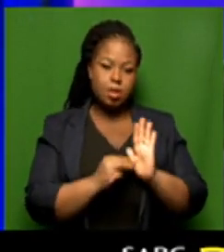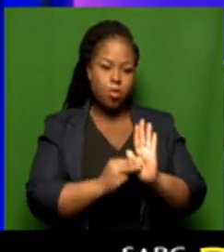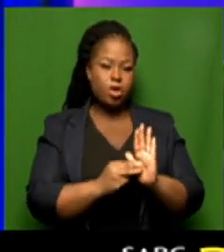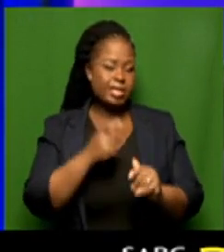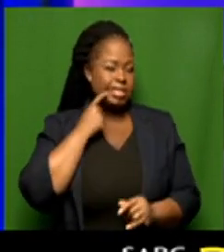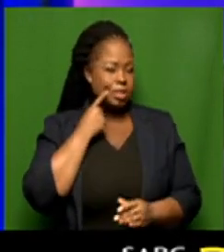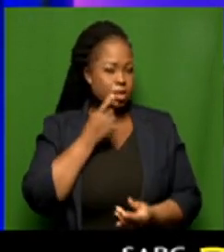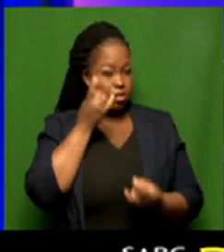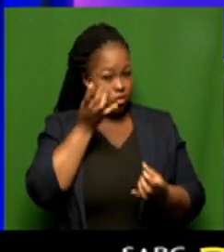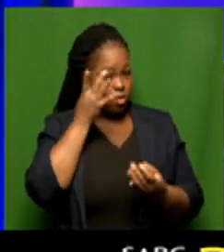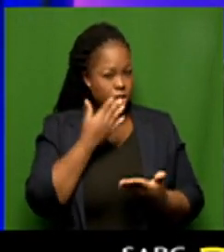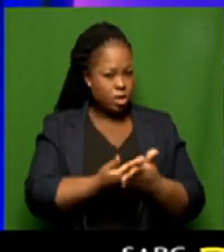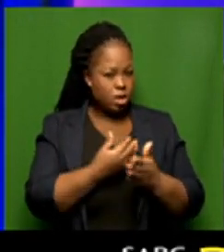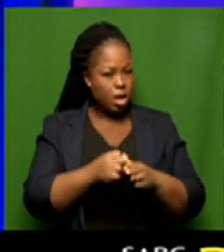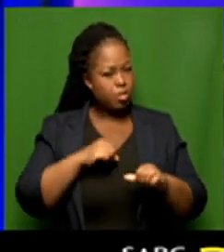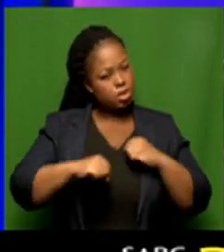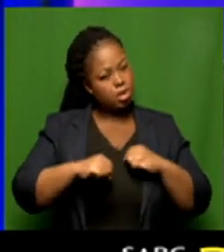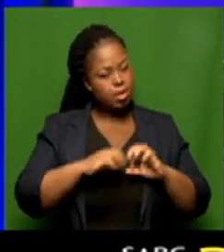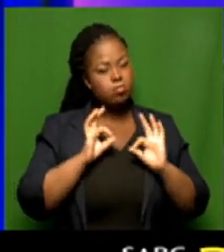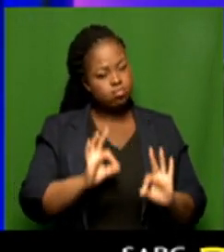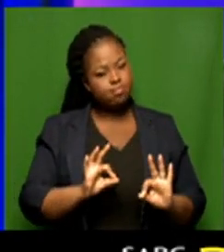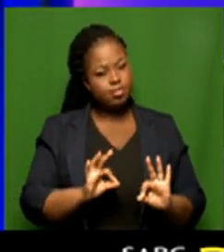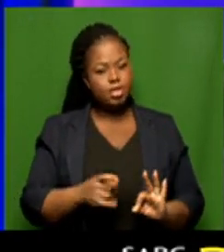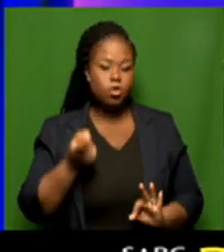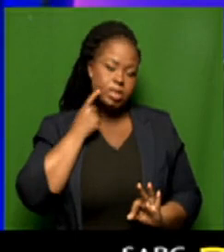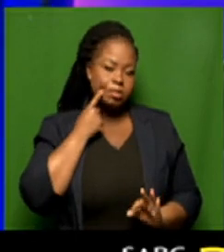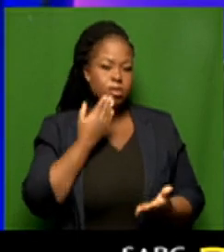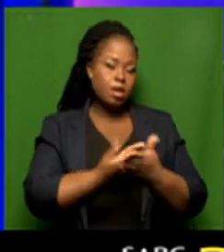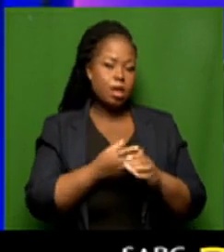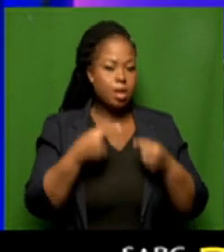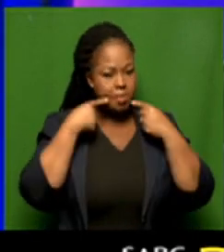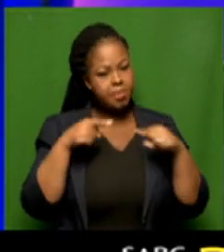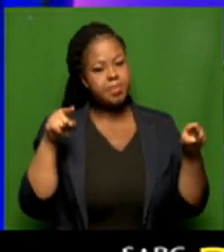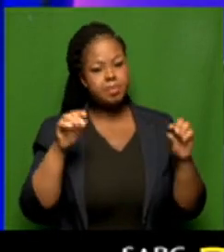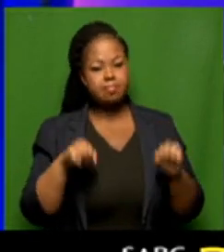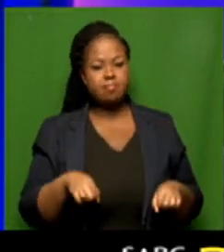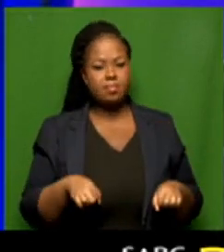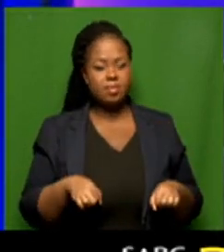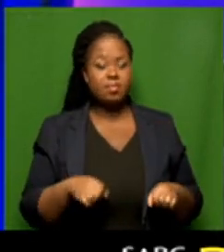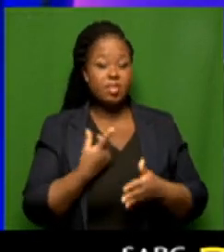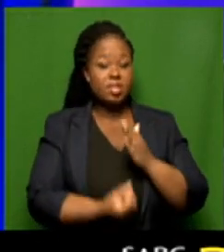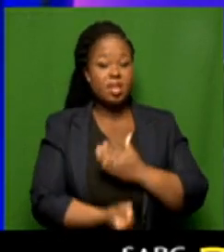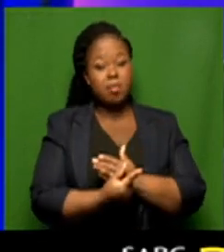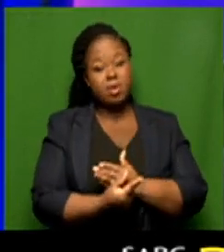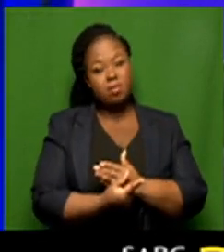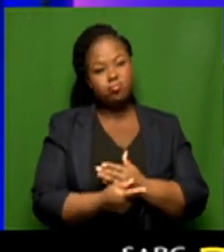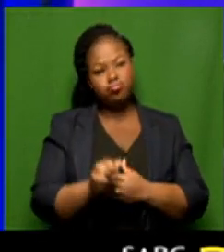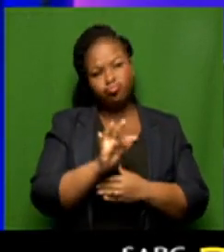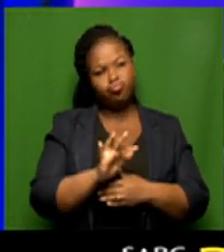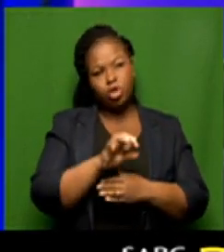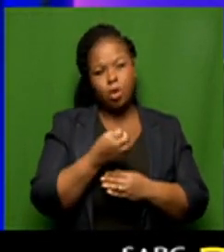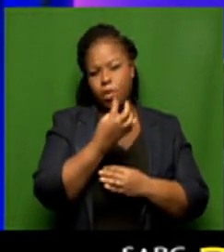data to become more stable, and that is when it is more ideal to communicate. This happens around about